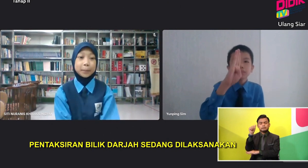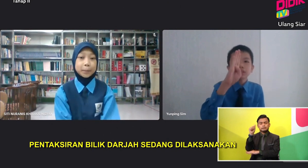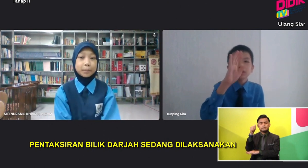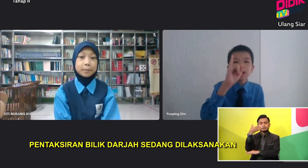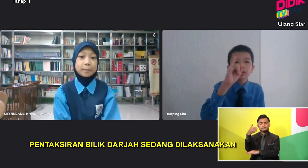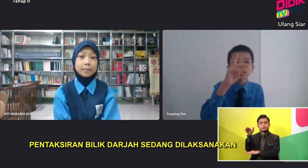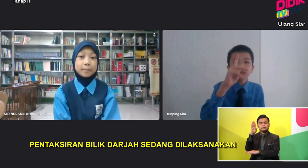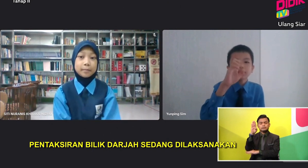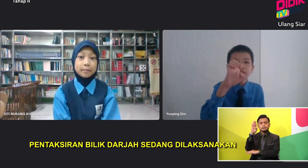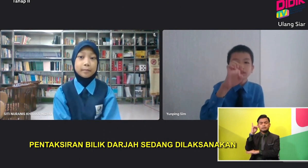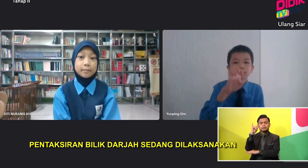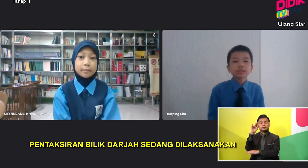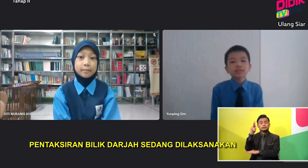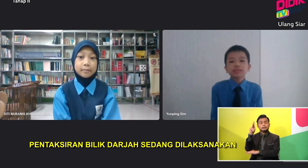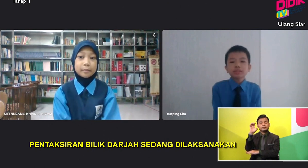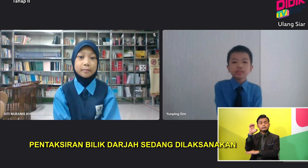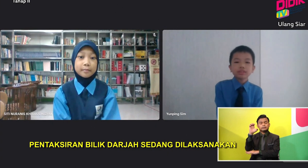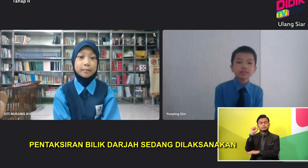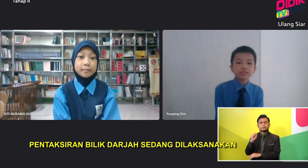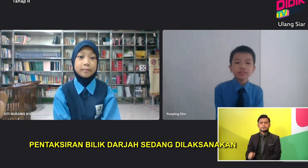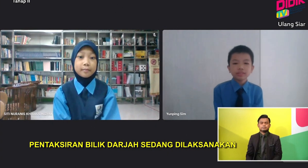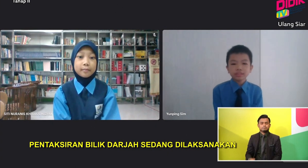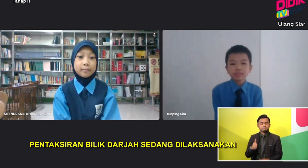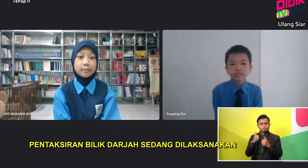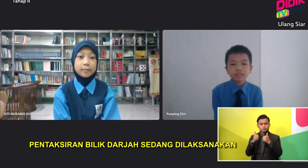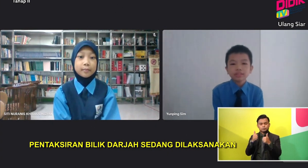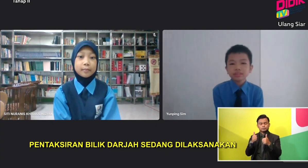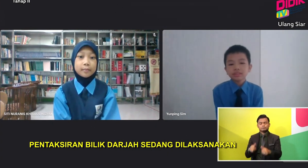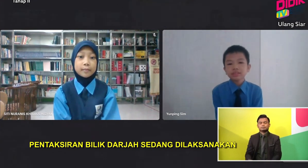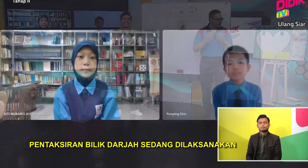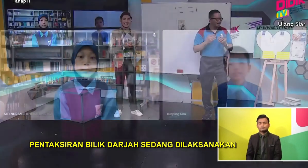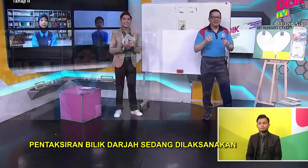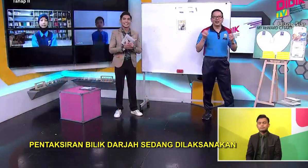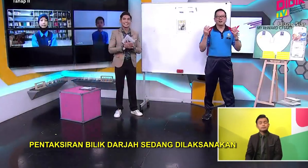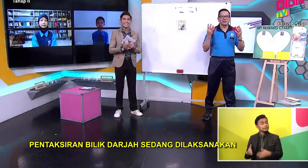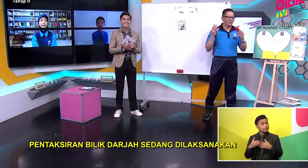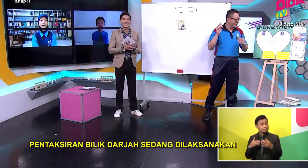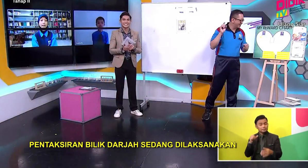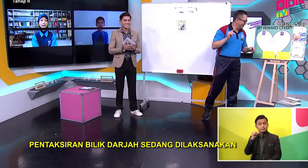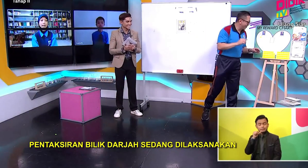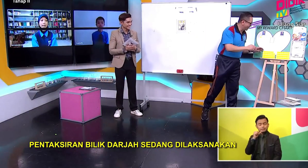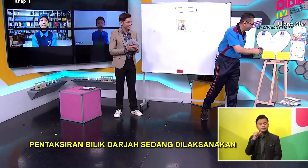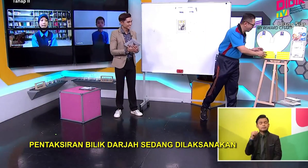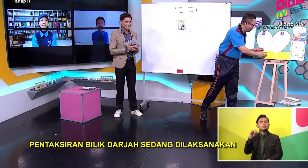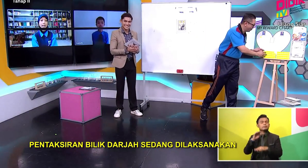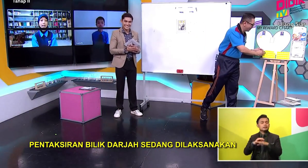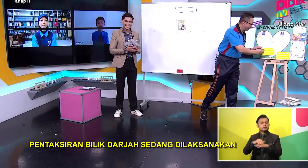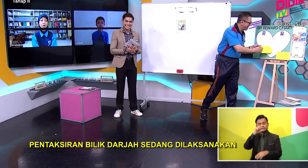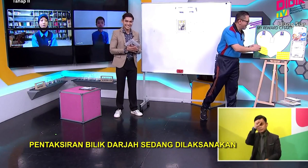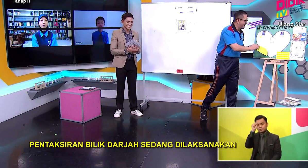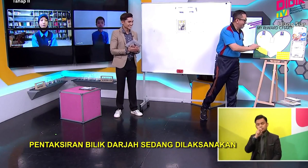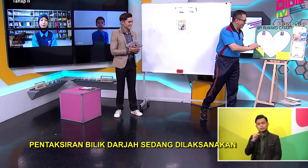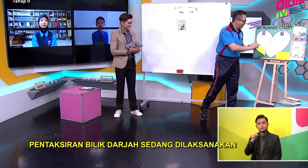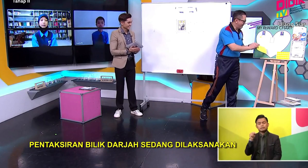E Bite B I K E Okay Good job Anis Demomai There are lots of questions Waiting for you